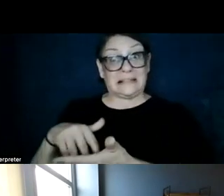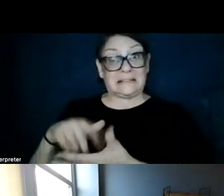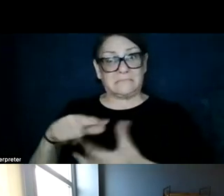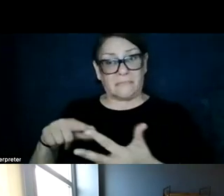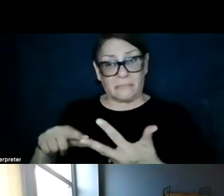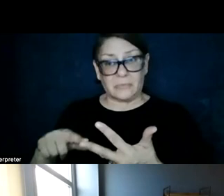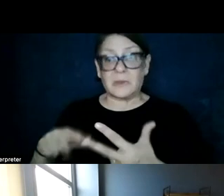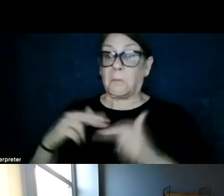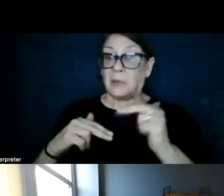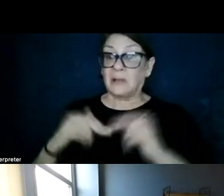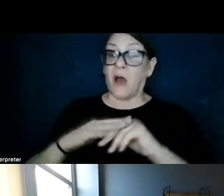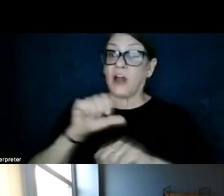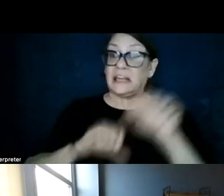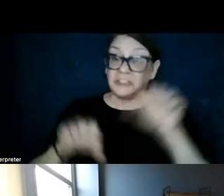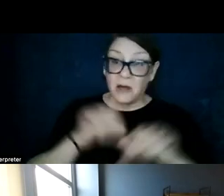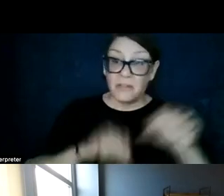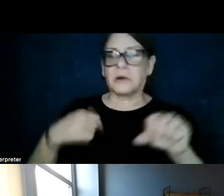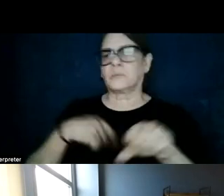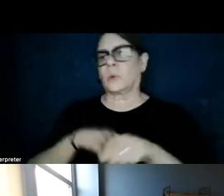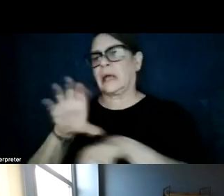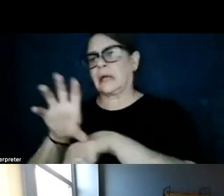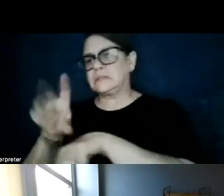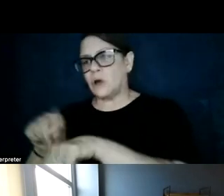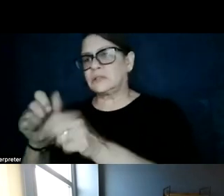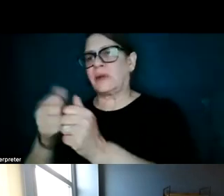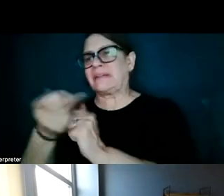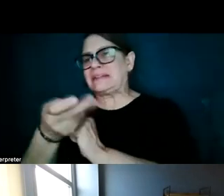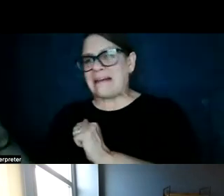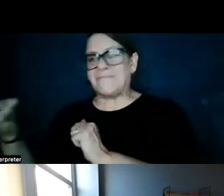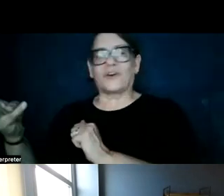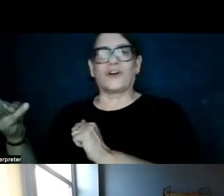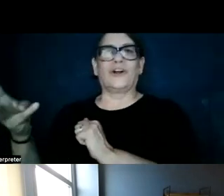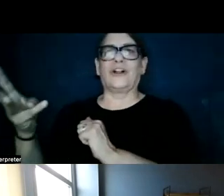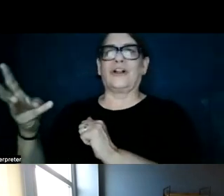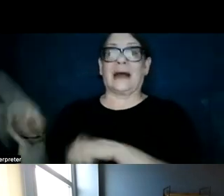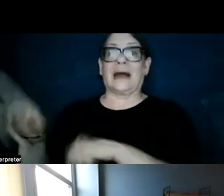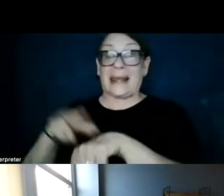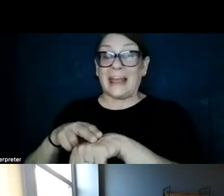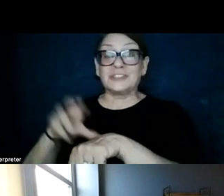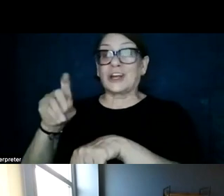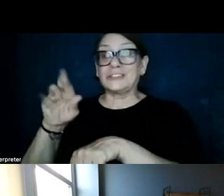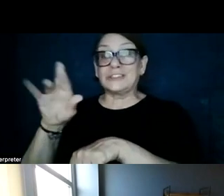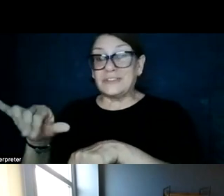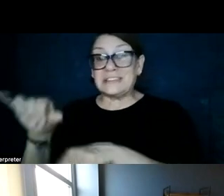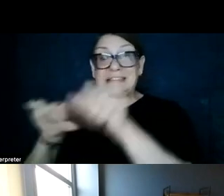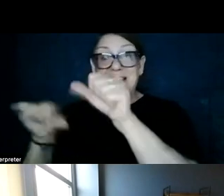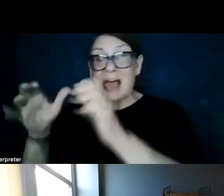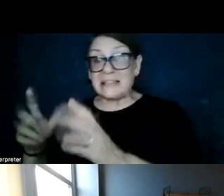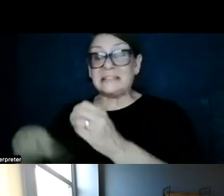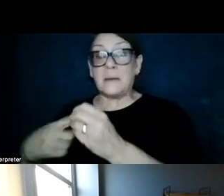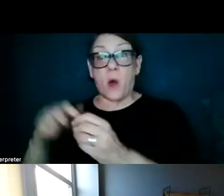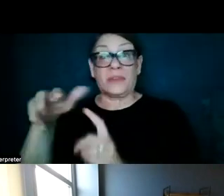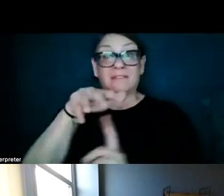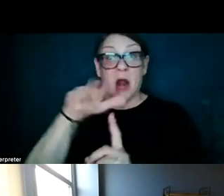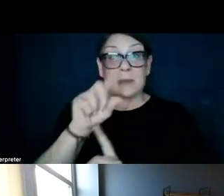on one another, consulted with several dozens of Nature Conservancy scientists on the environmental data side.